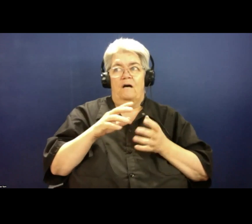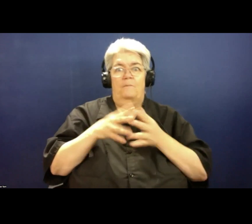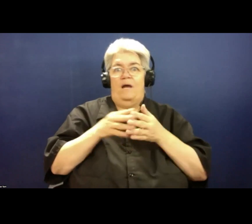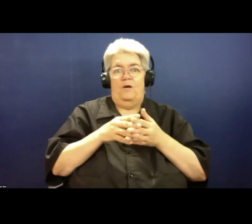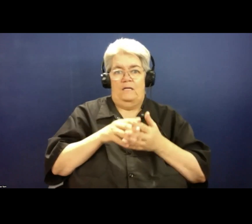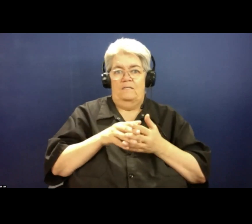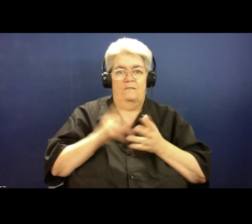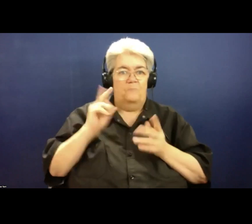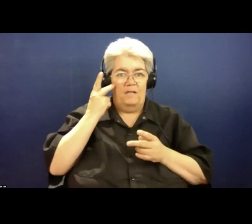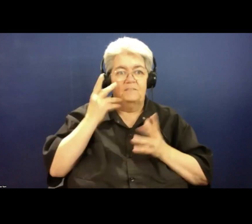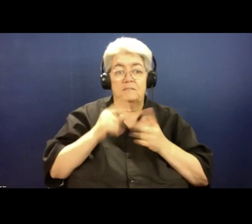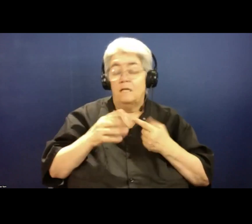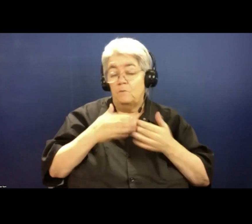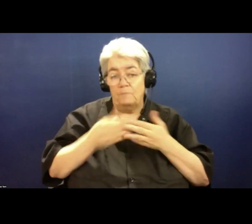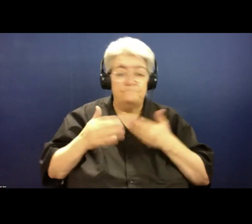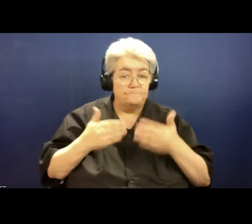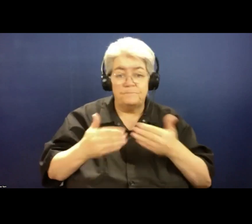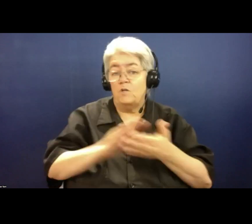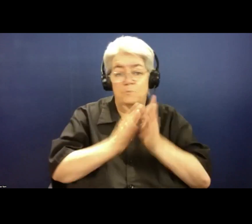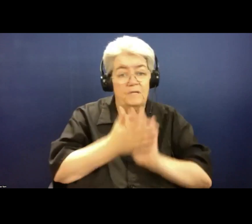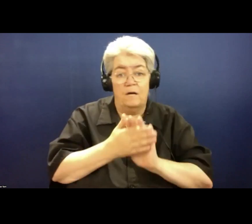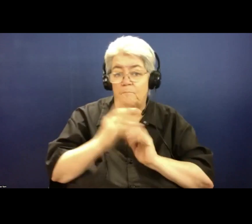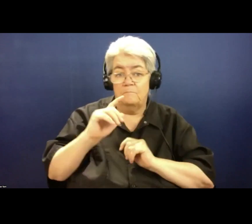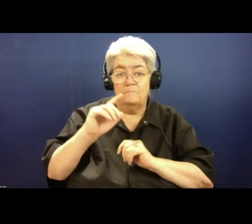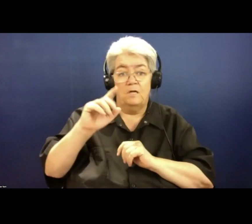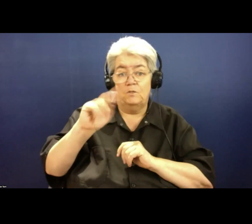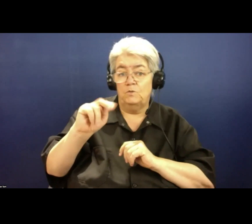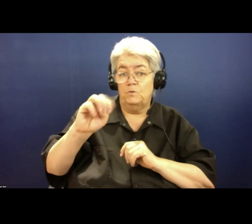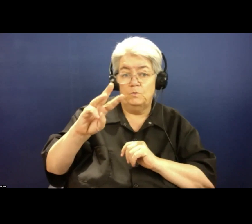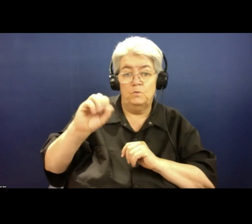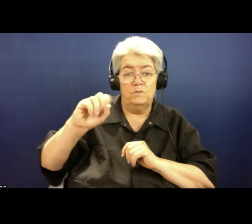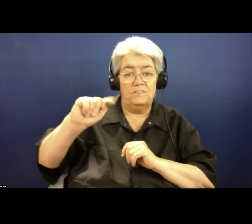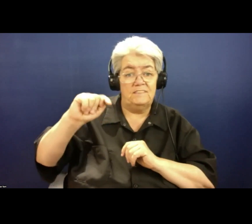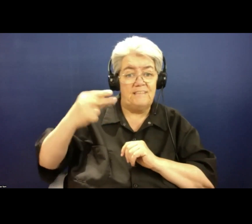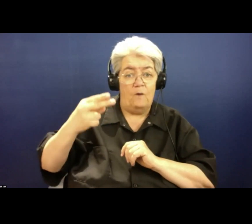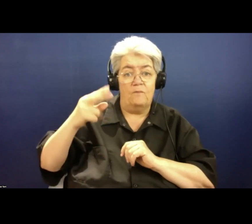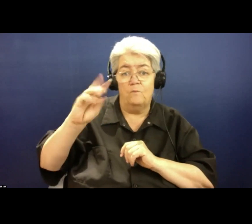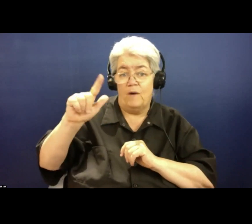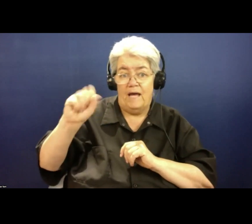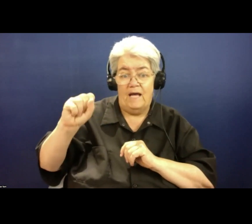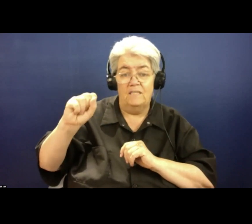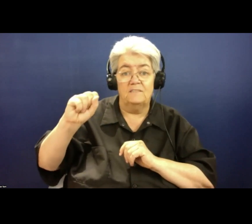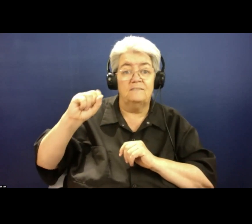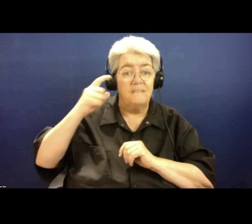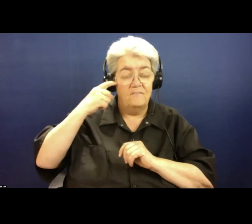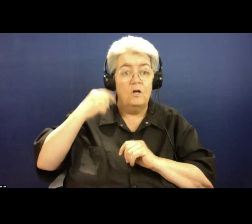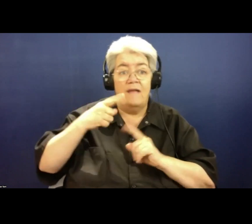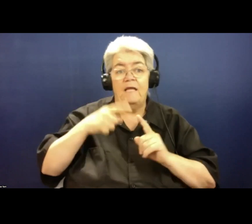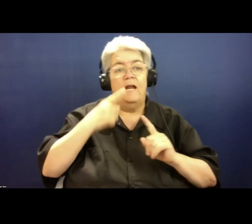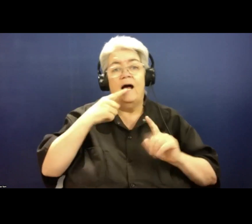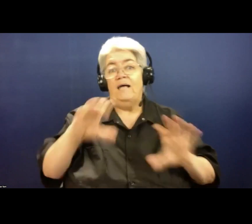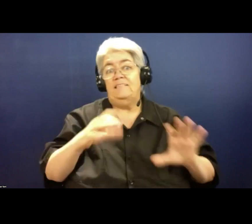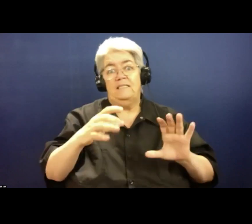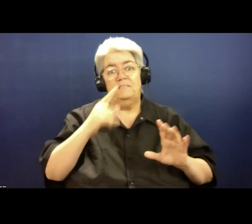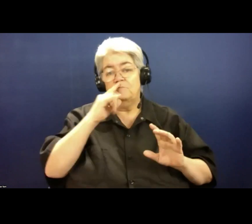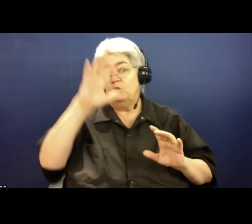I was on track possibly to become the premier, the governor of New South Wales. I said and did some stupid things in public that